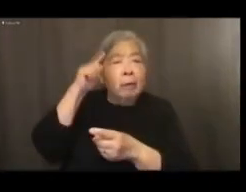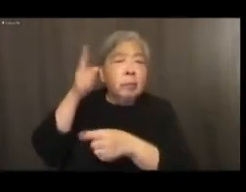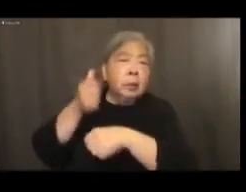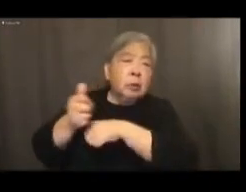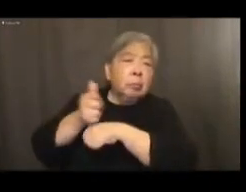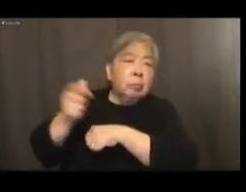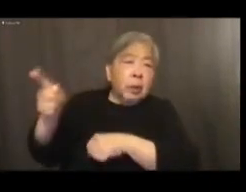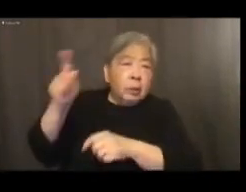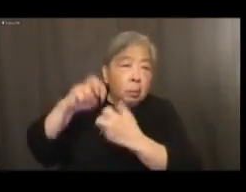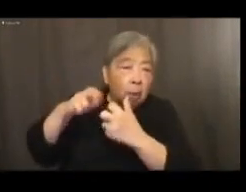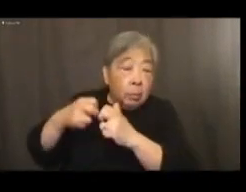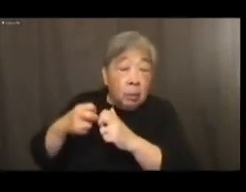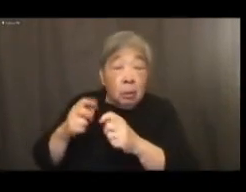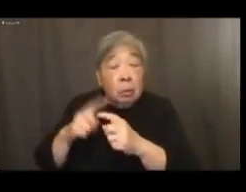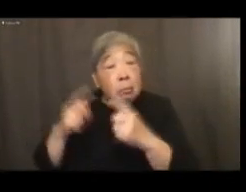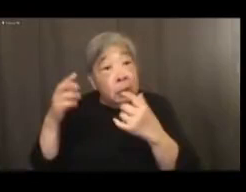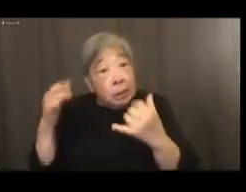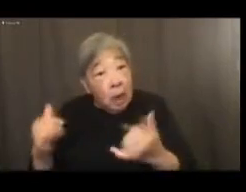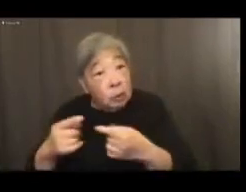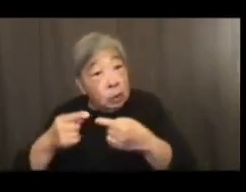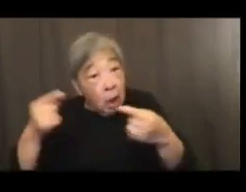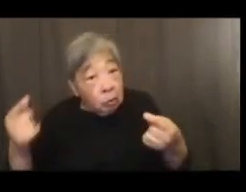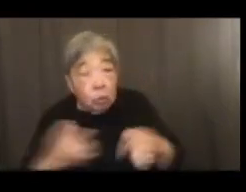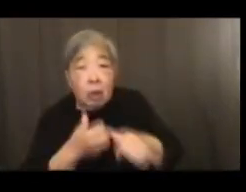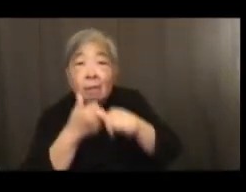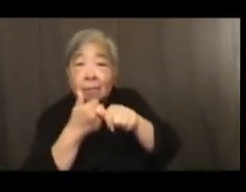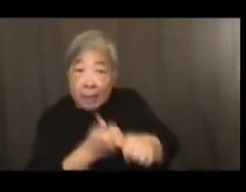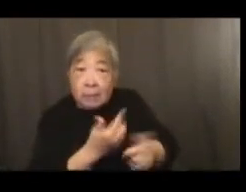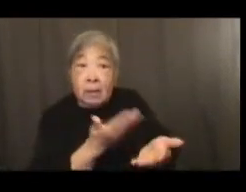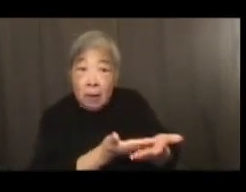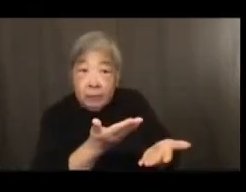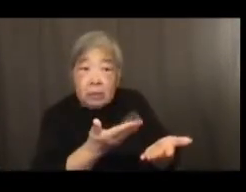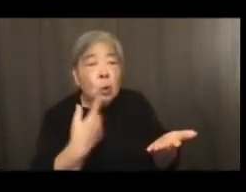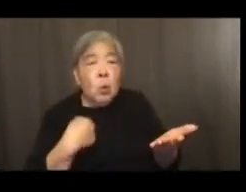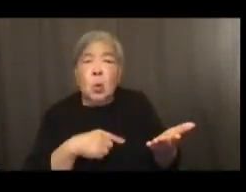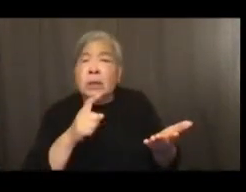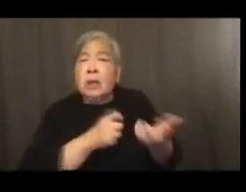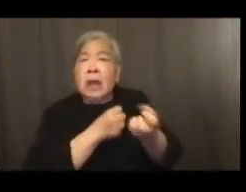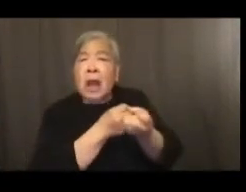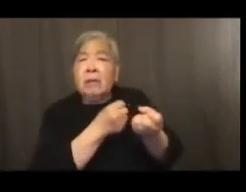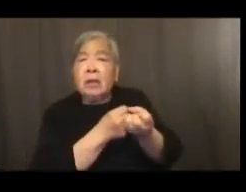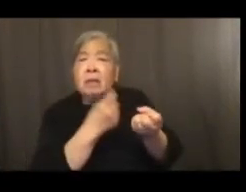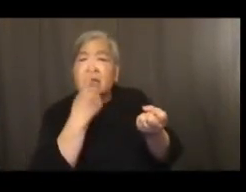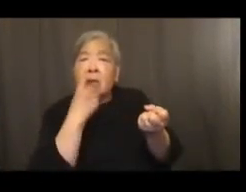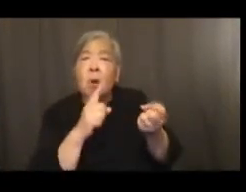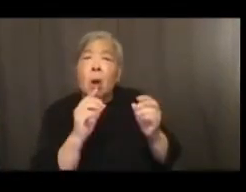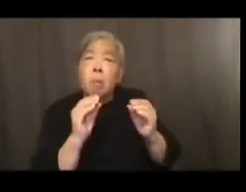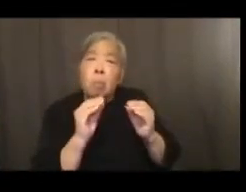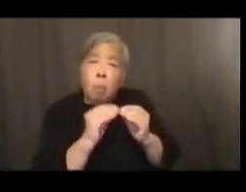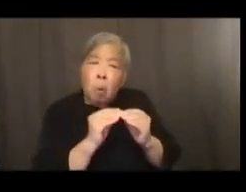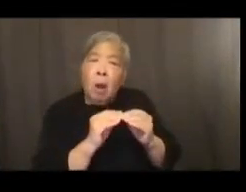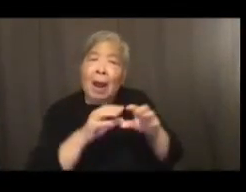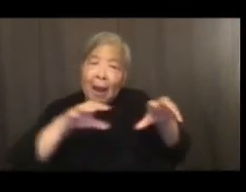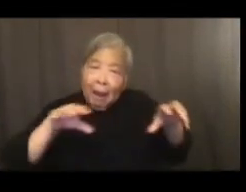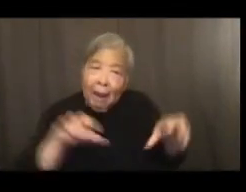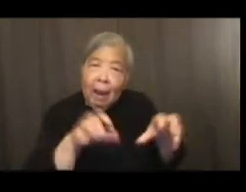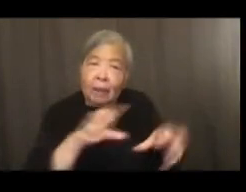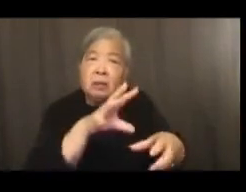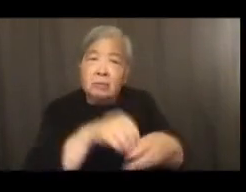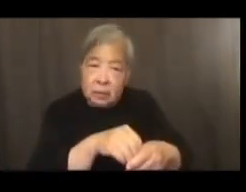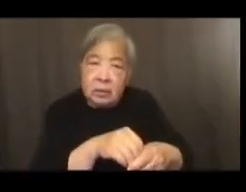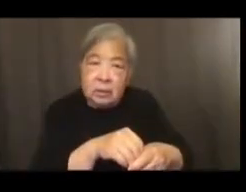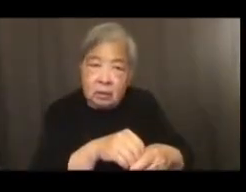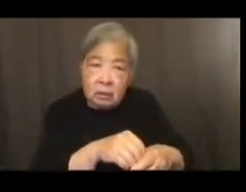But now, to the contrary, and based on the evidence, we need to advocate for a more activist public sector,